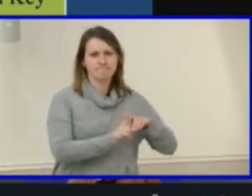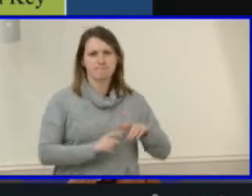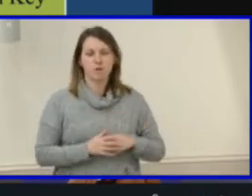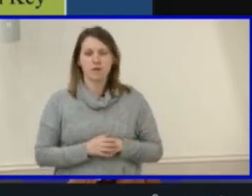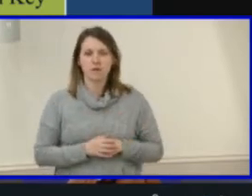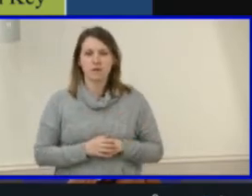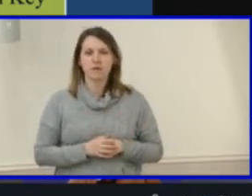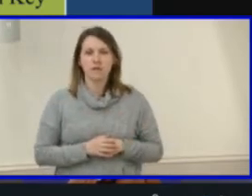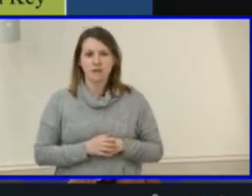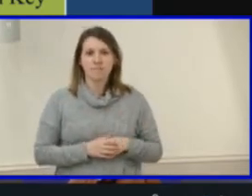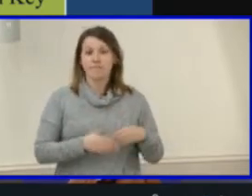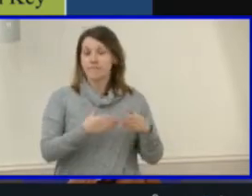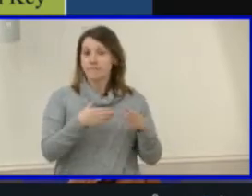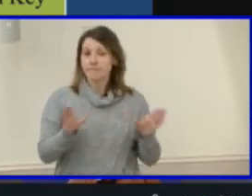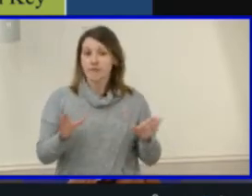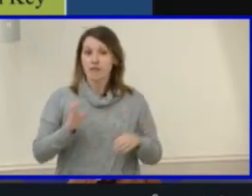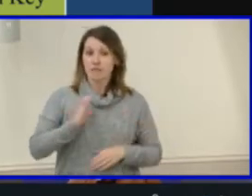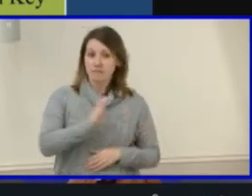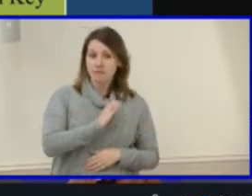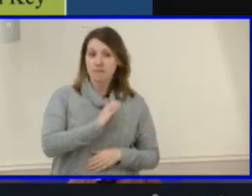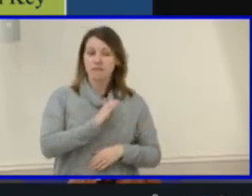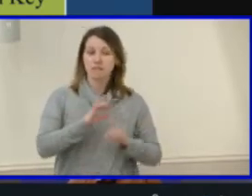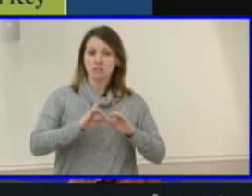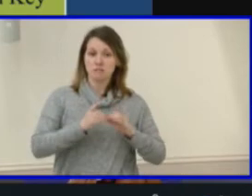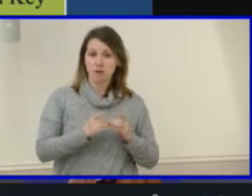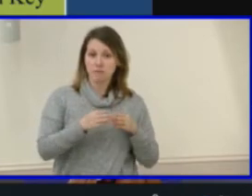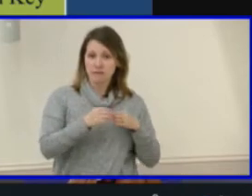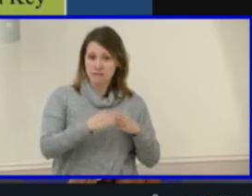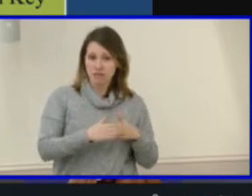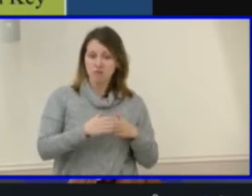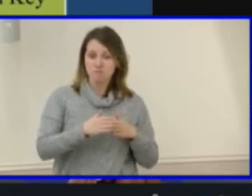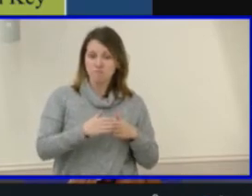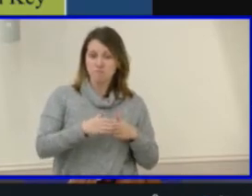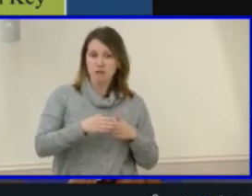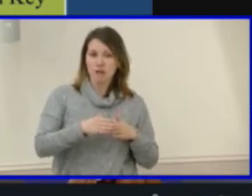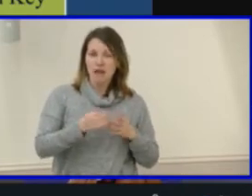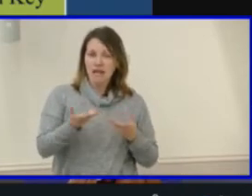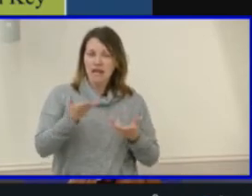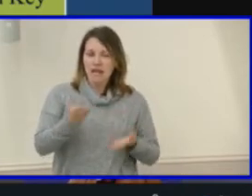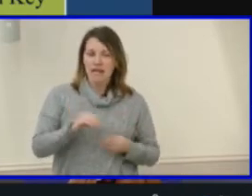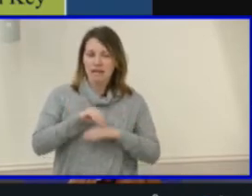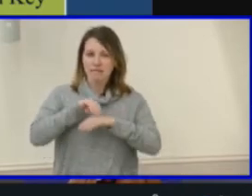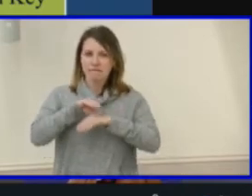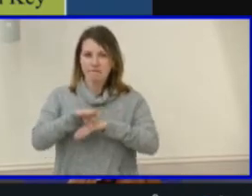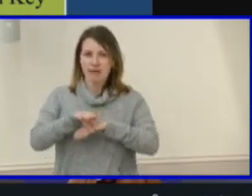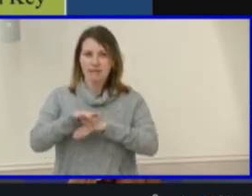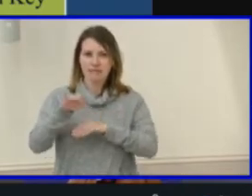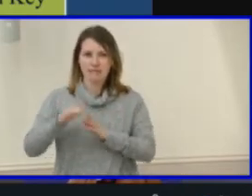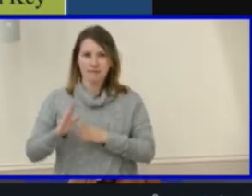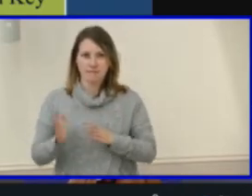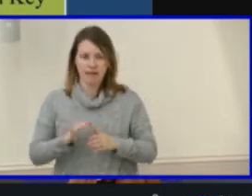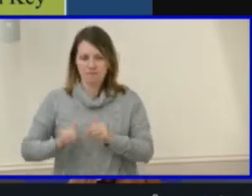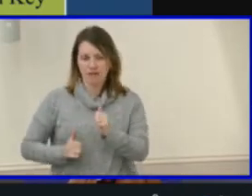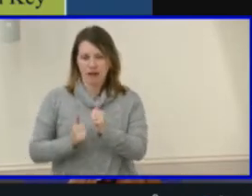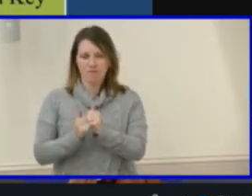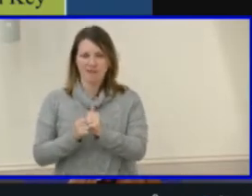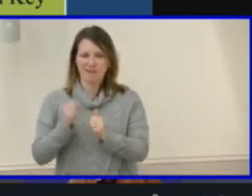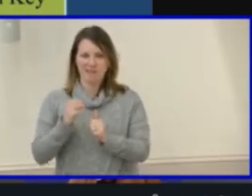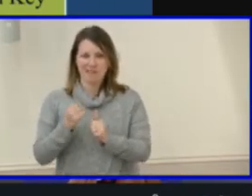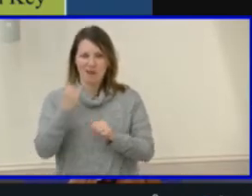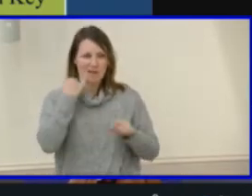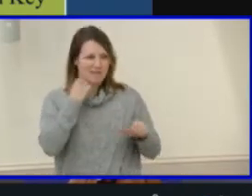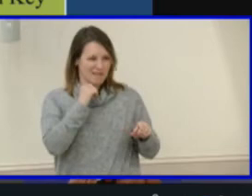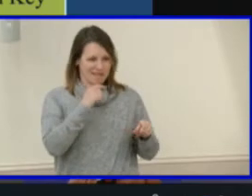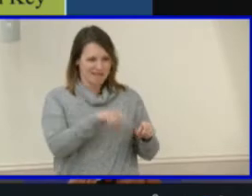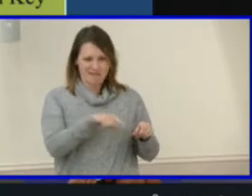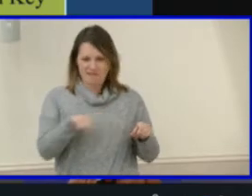committee and department leaders advise that the plan be updated to reduce redundancy of similar implementation drivers